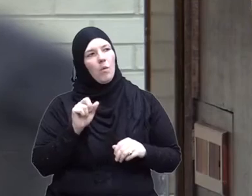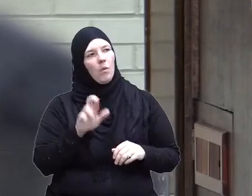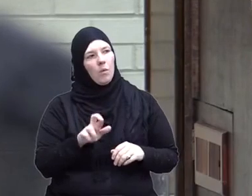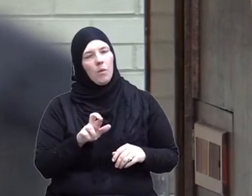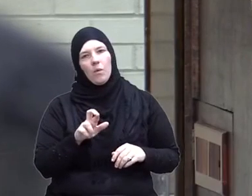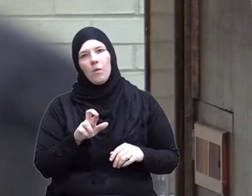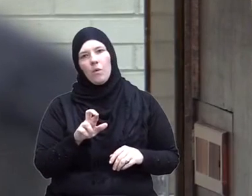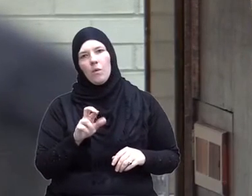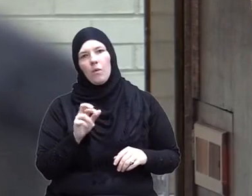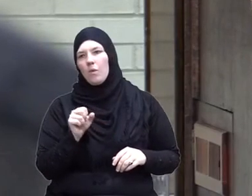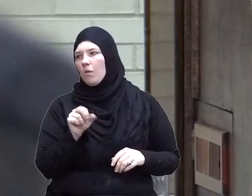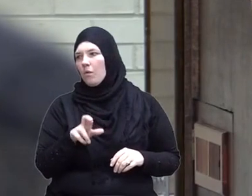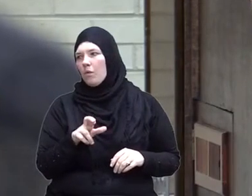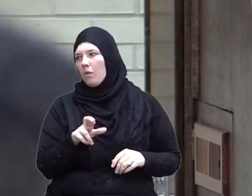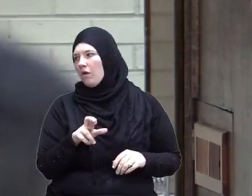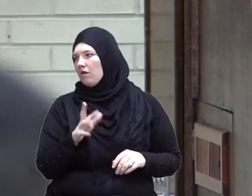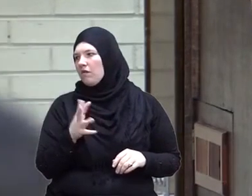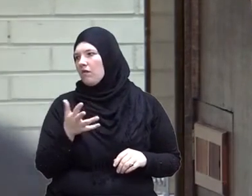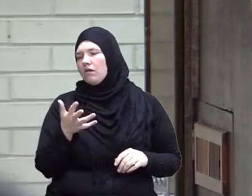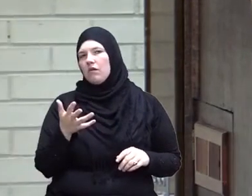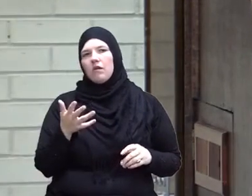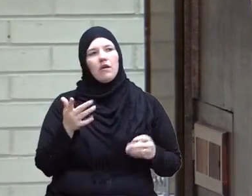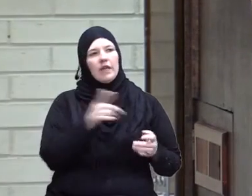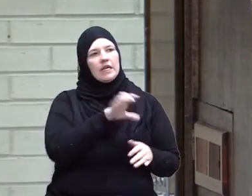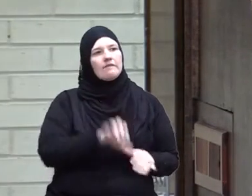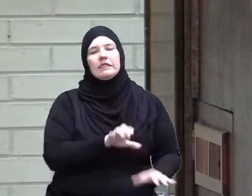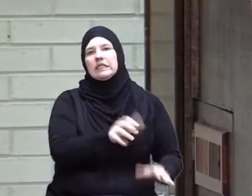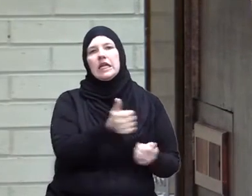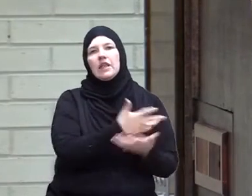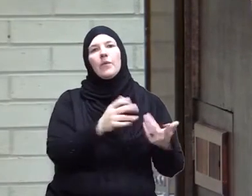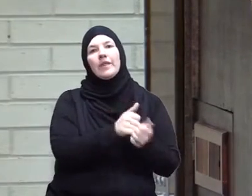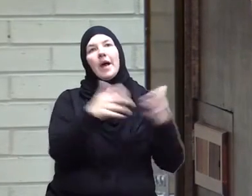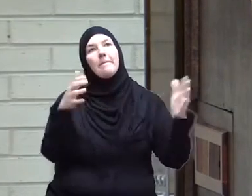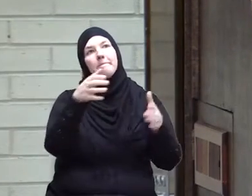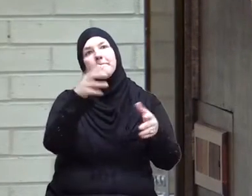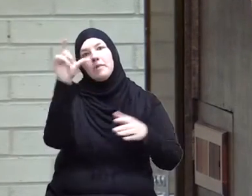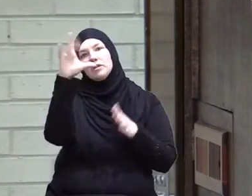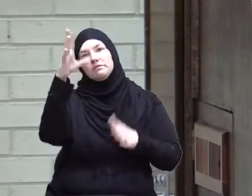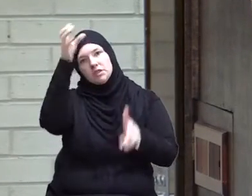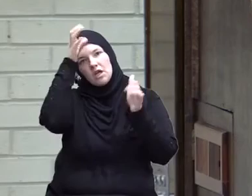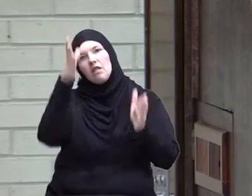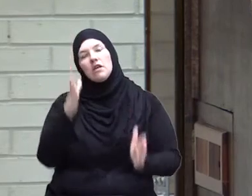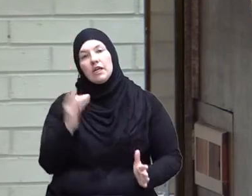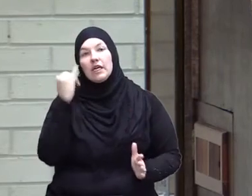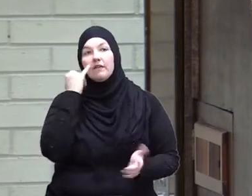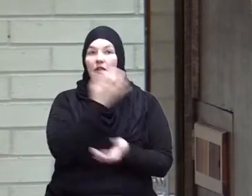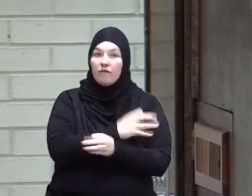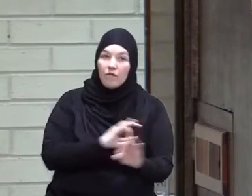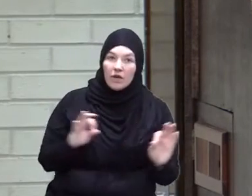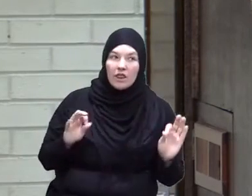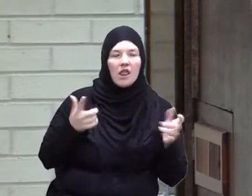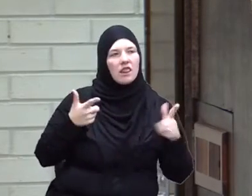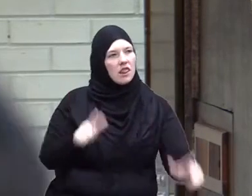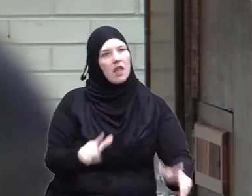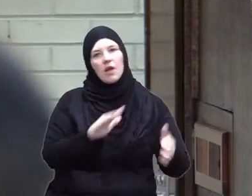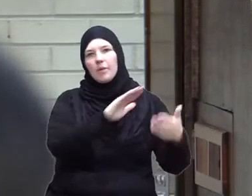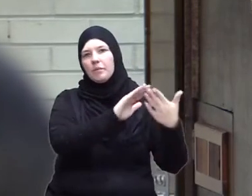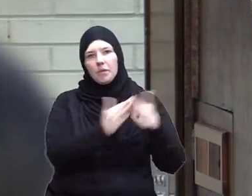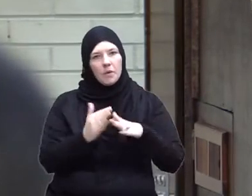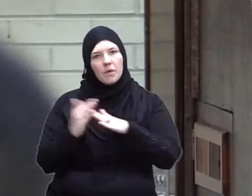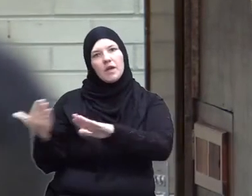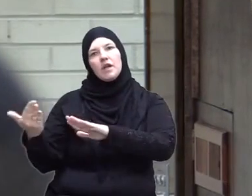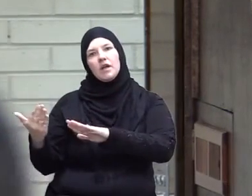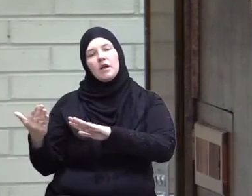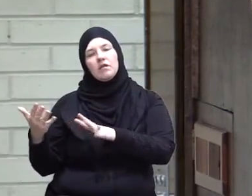Muslim scholars being living in the front line when they were free they led the community in the